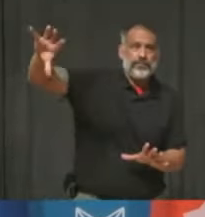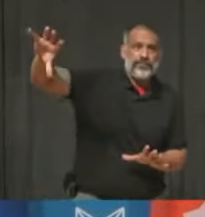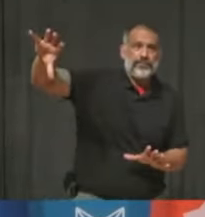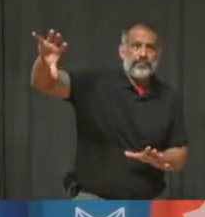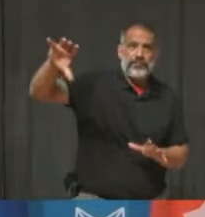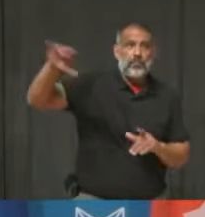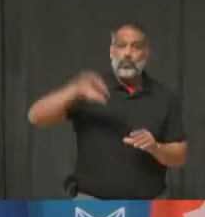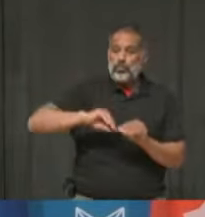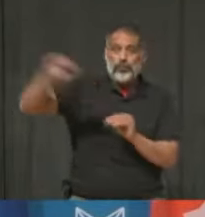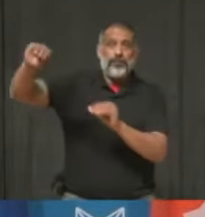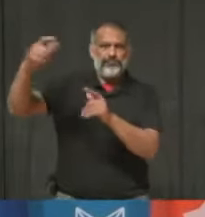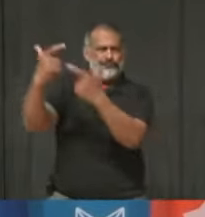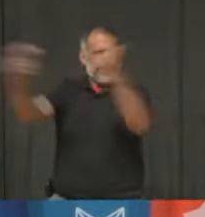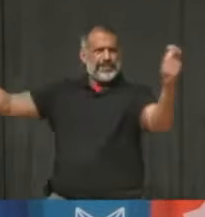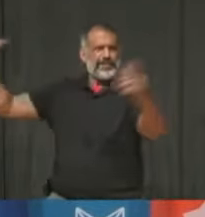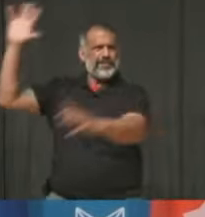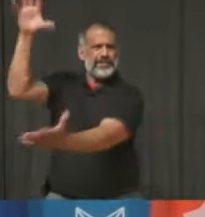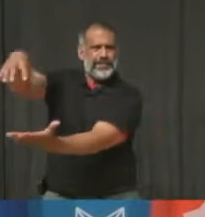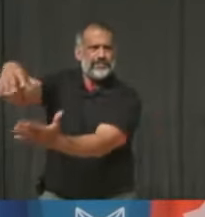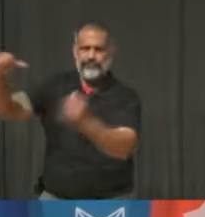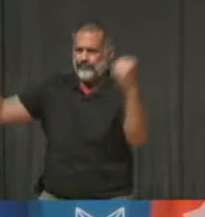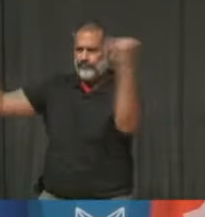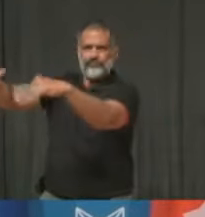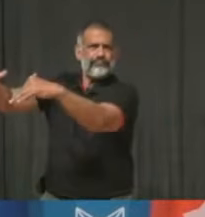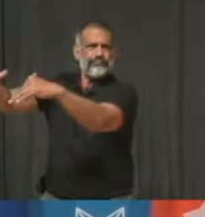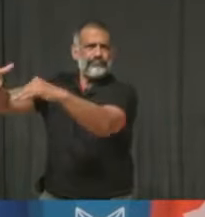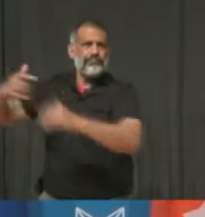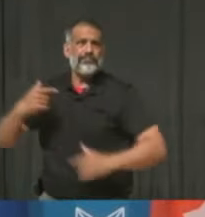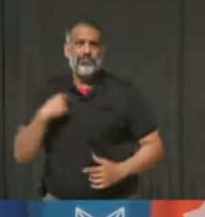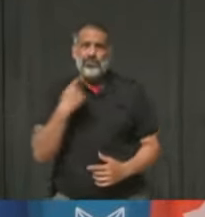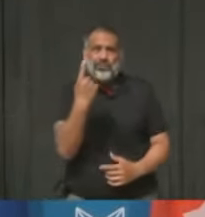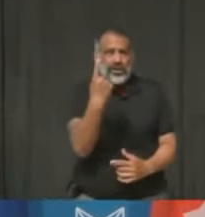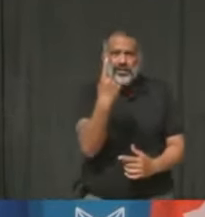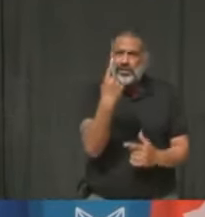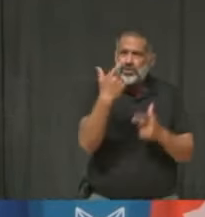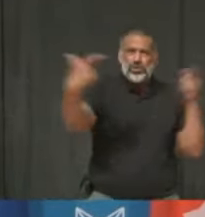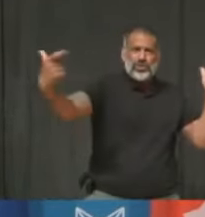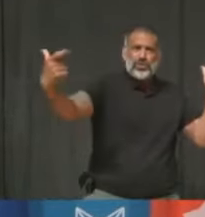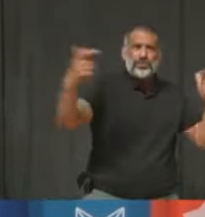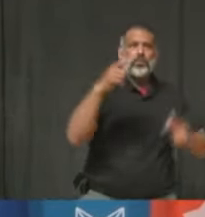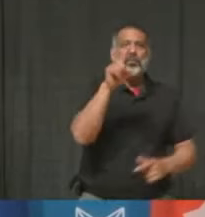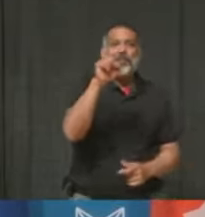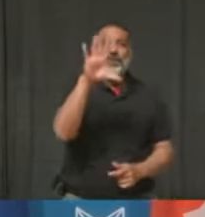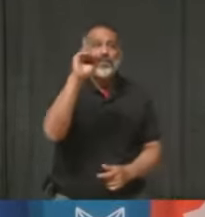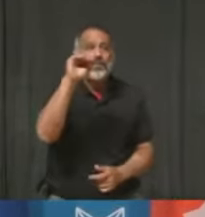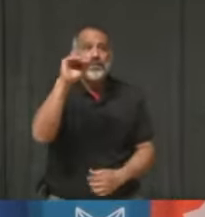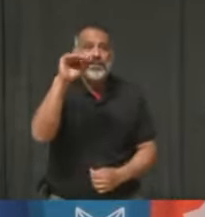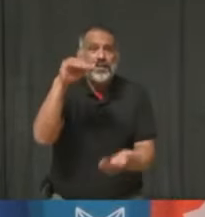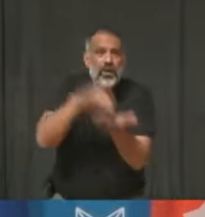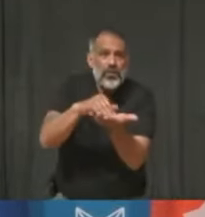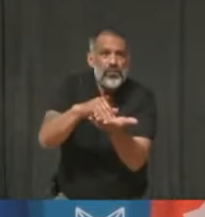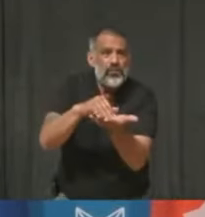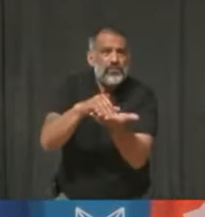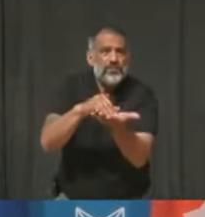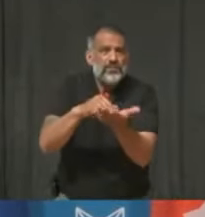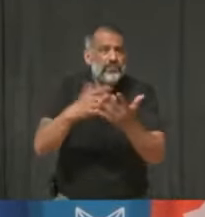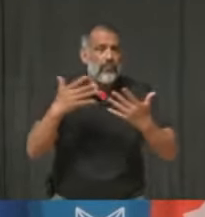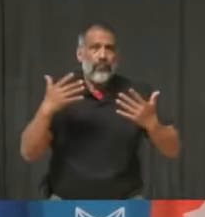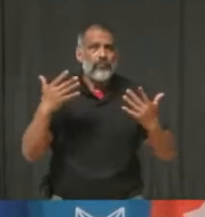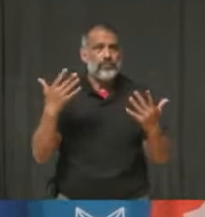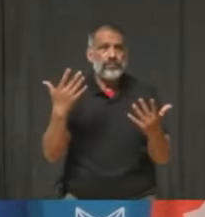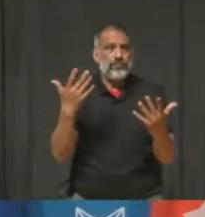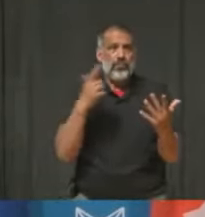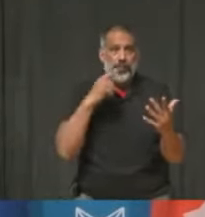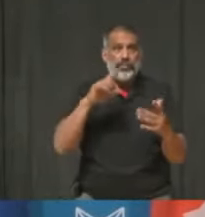that's been there and we're going to have our biggest vaccination week to date. Yeah, 150,000 doses in arms for doses after